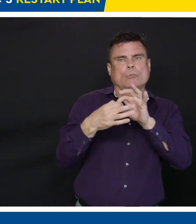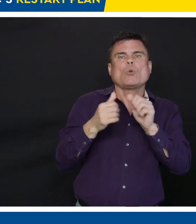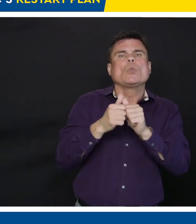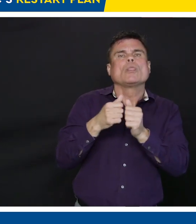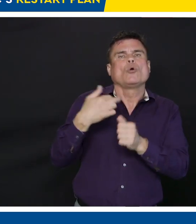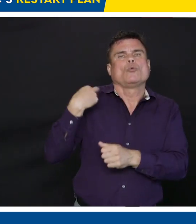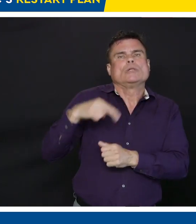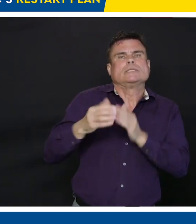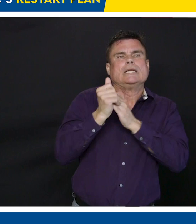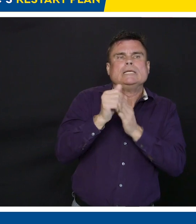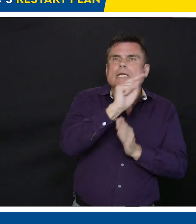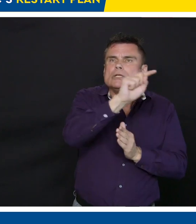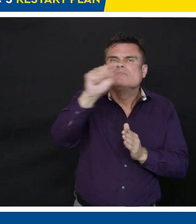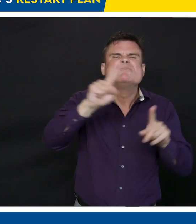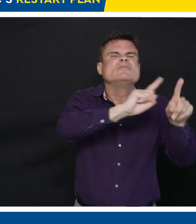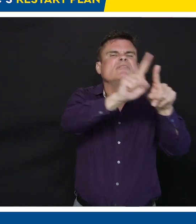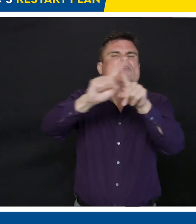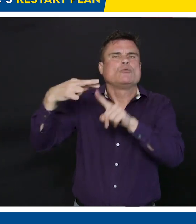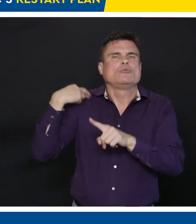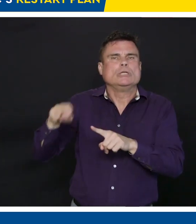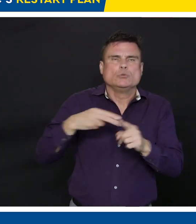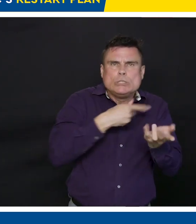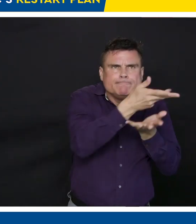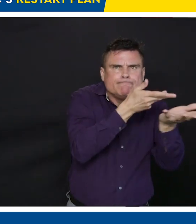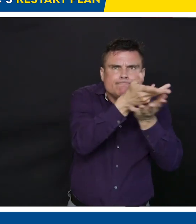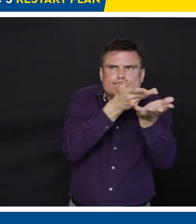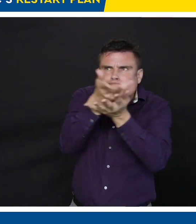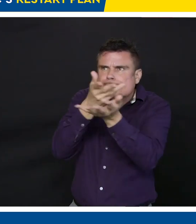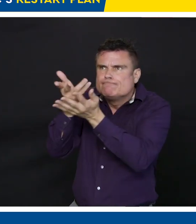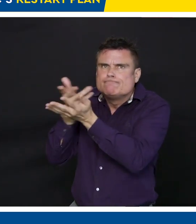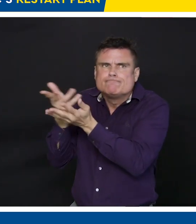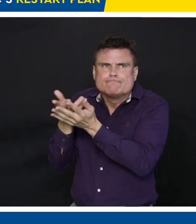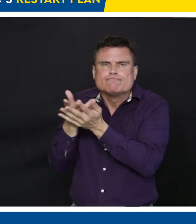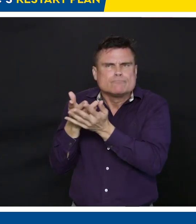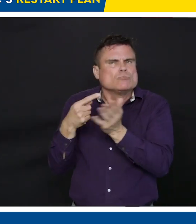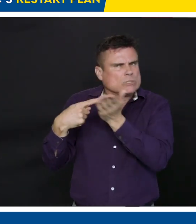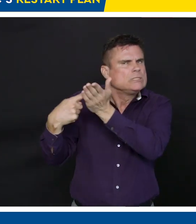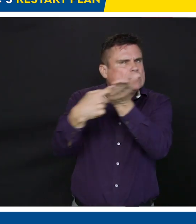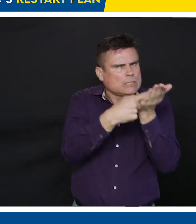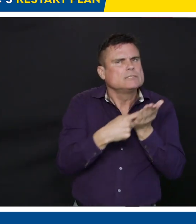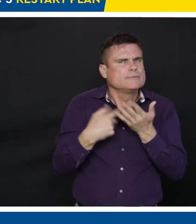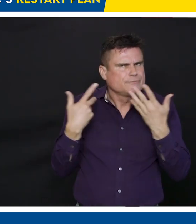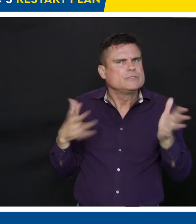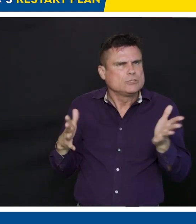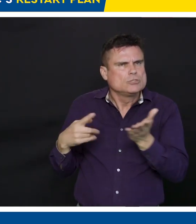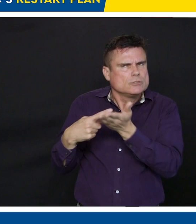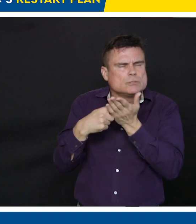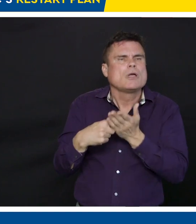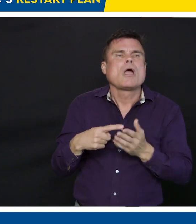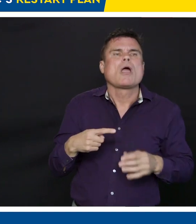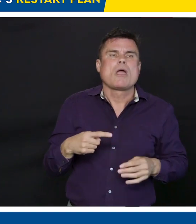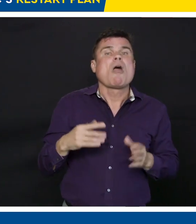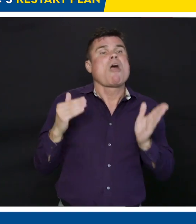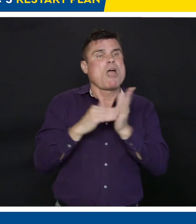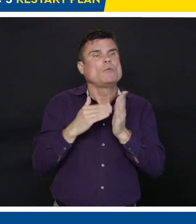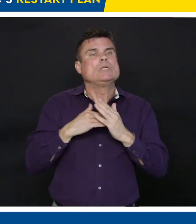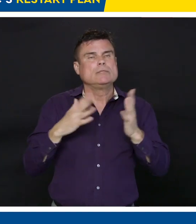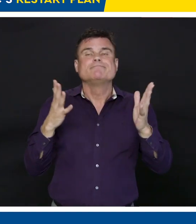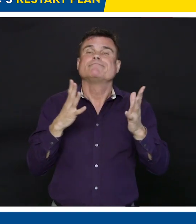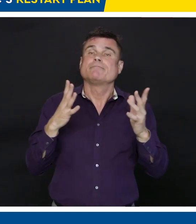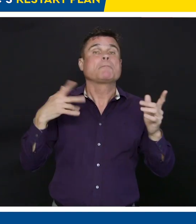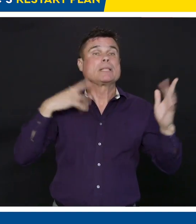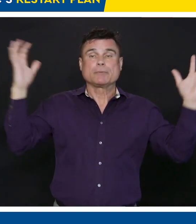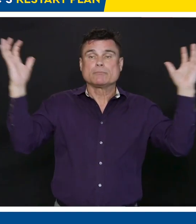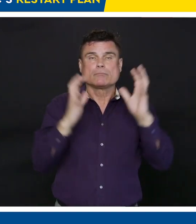multi-faith discussions, and oftentimes worship involves gatherings of numerous people, whether it's a gudwara,